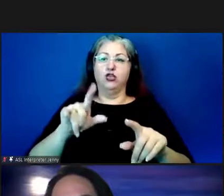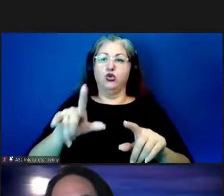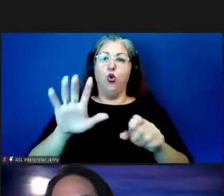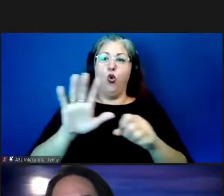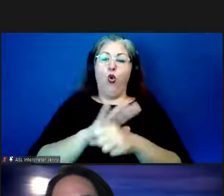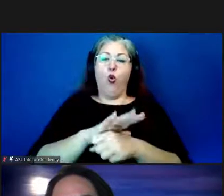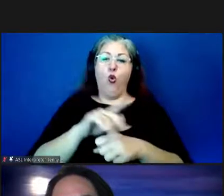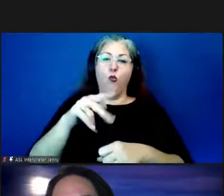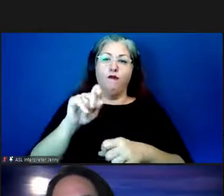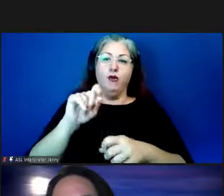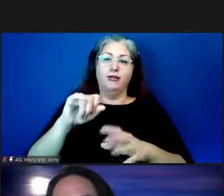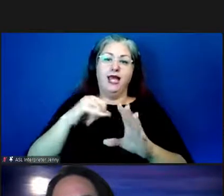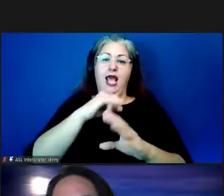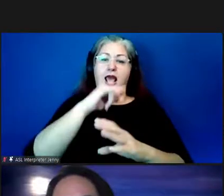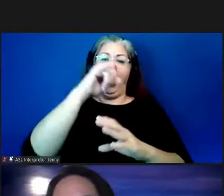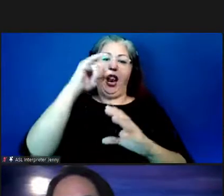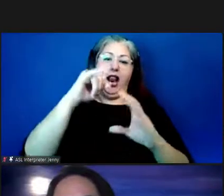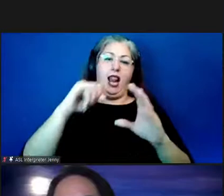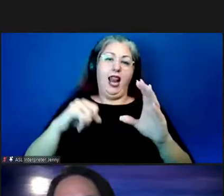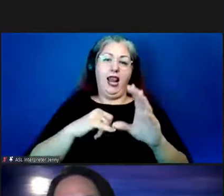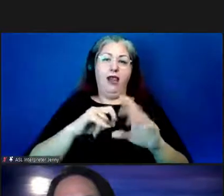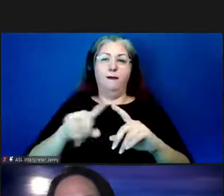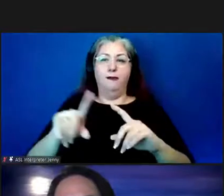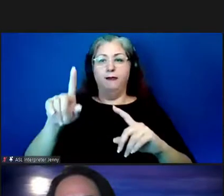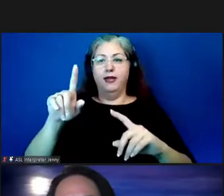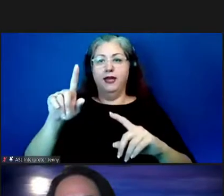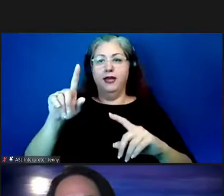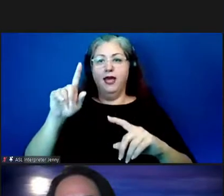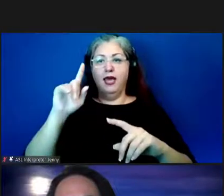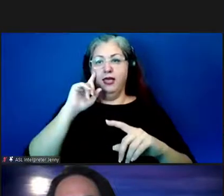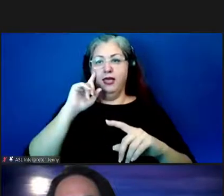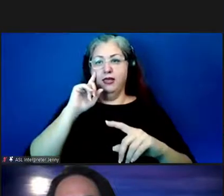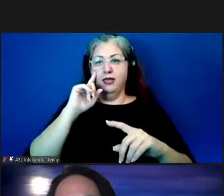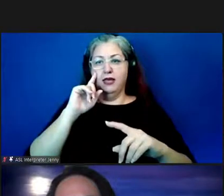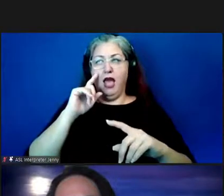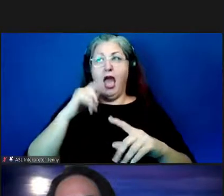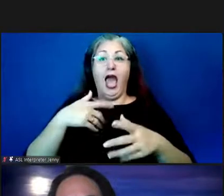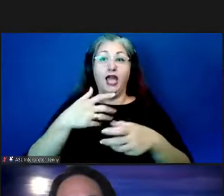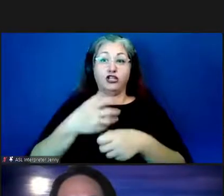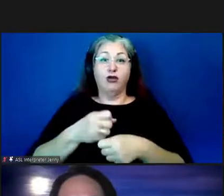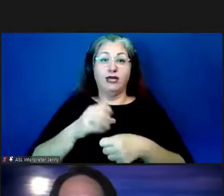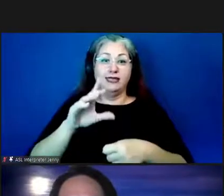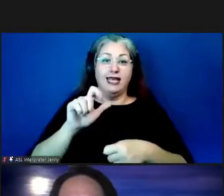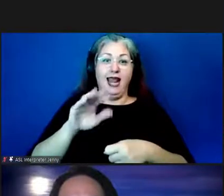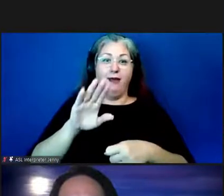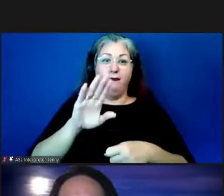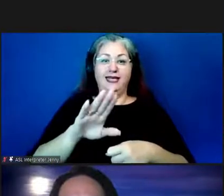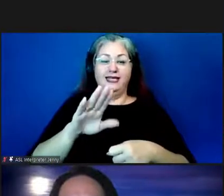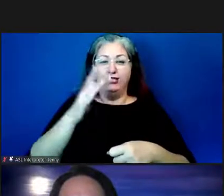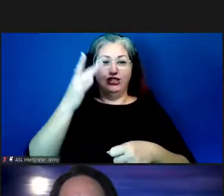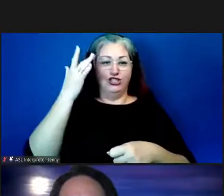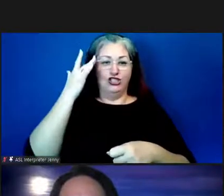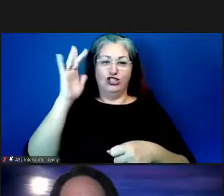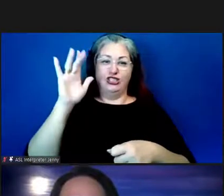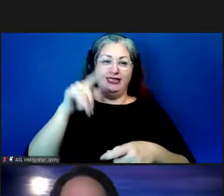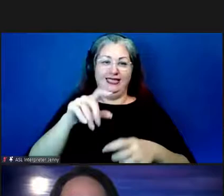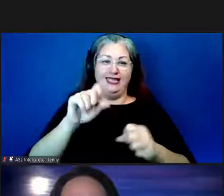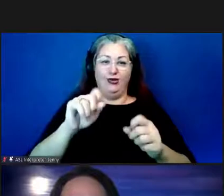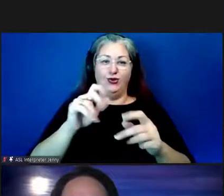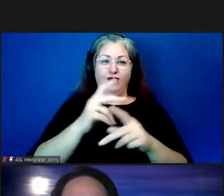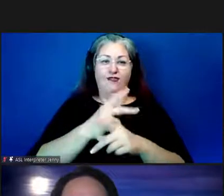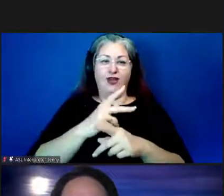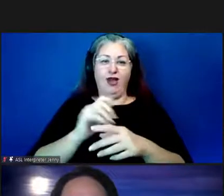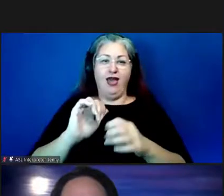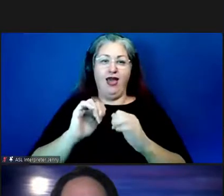profile is outlined and i'm not i think we i think i do trust in caleb's uh genius i'm sure he could figure out a way